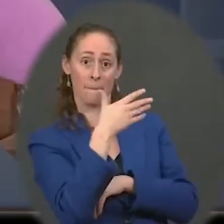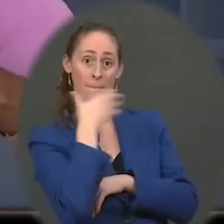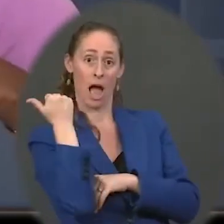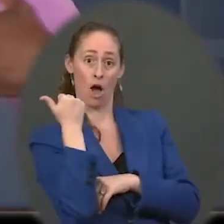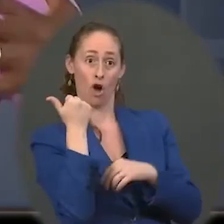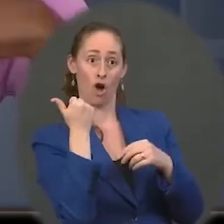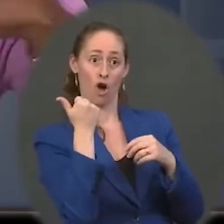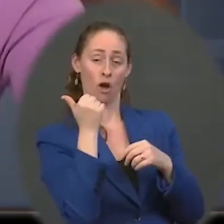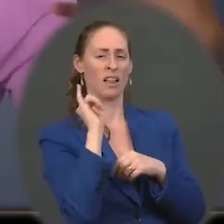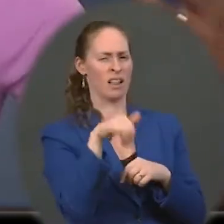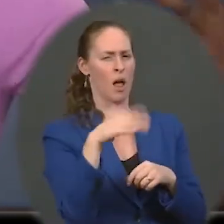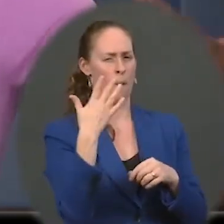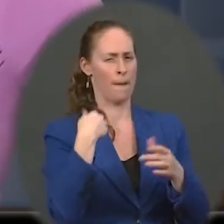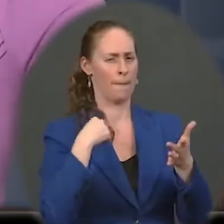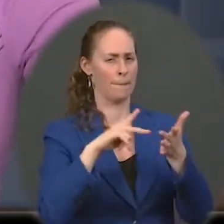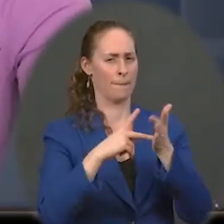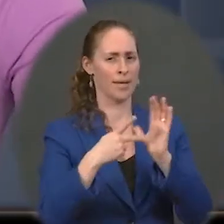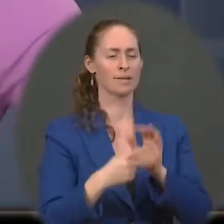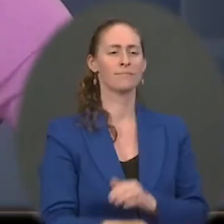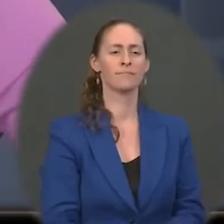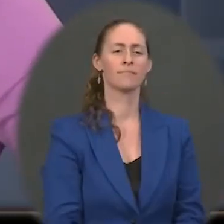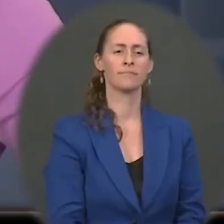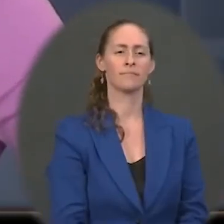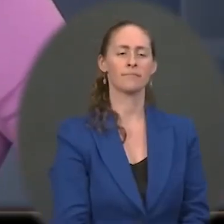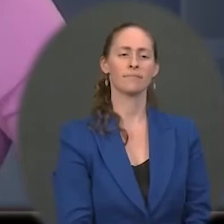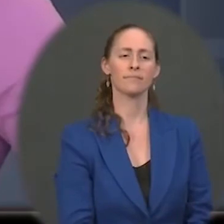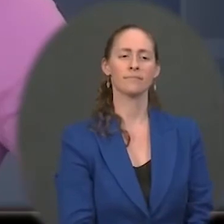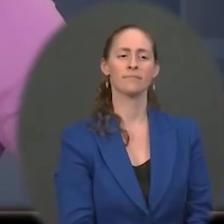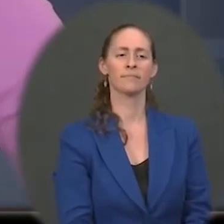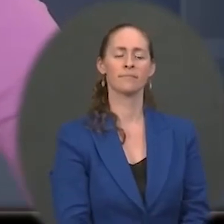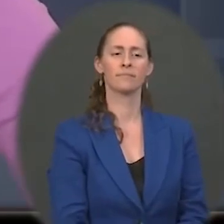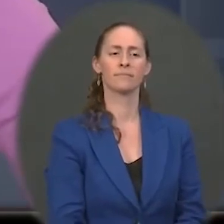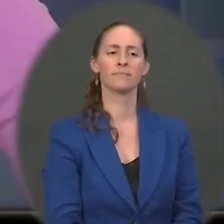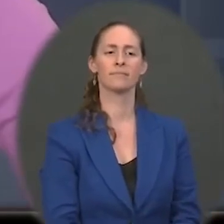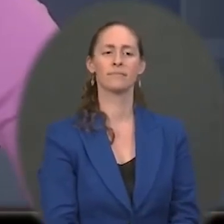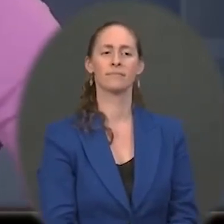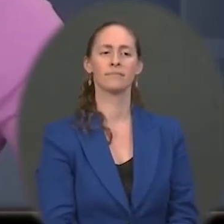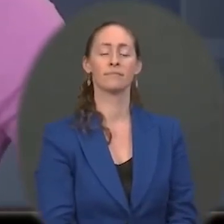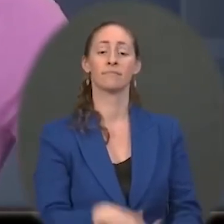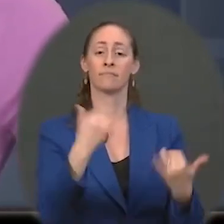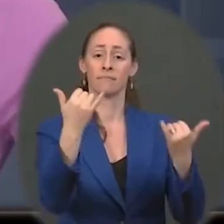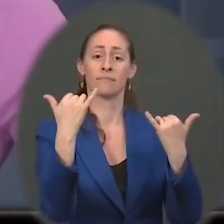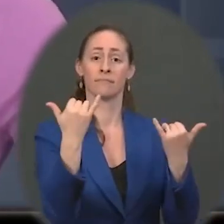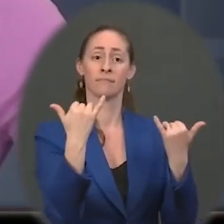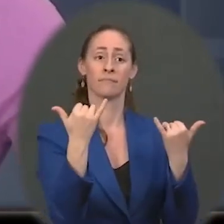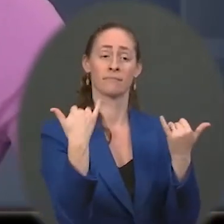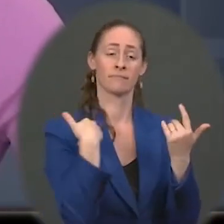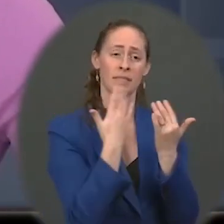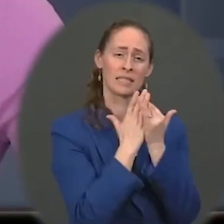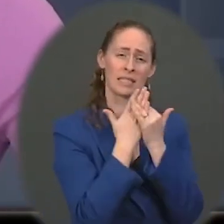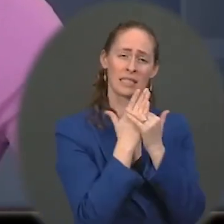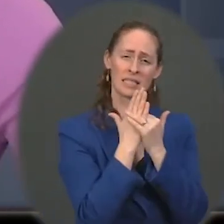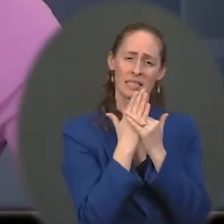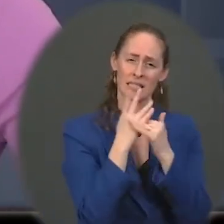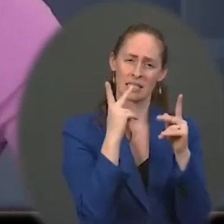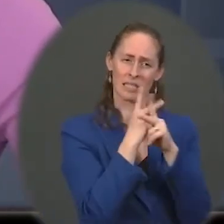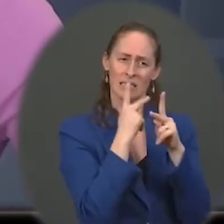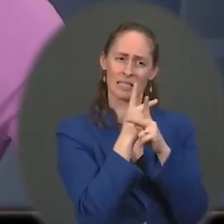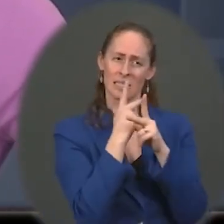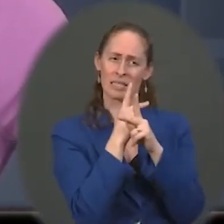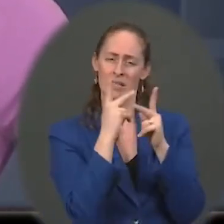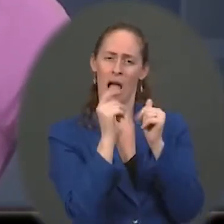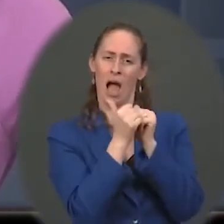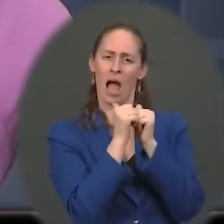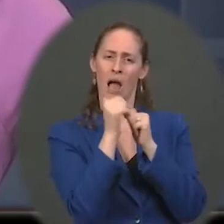to me, that's what I was hearing, is that as we're working through Build Back Better agenda and the Bipartisan Infrastructure Bill,